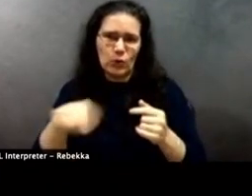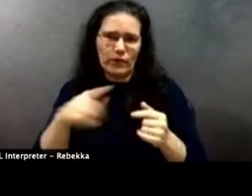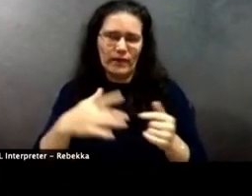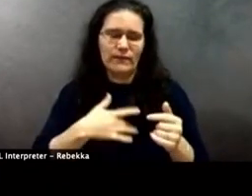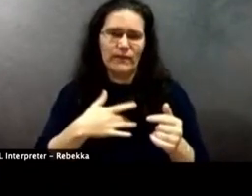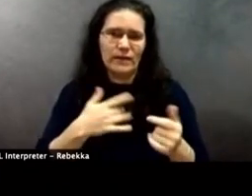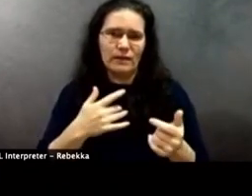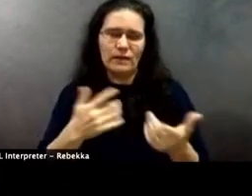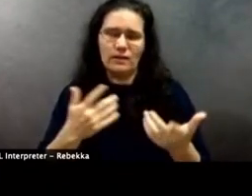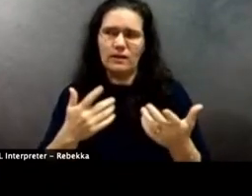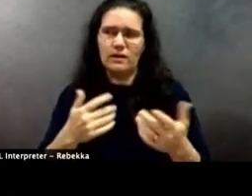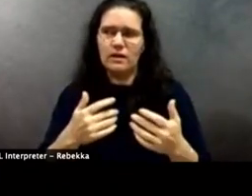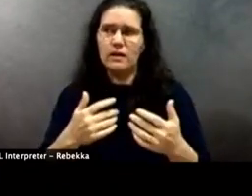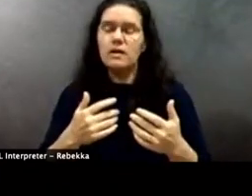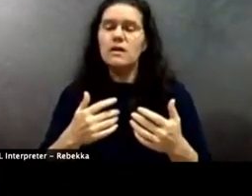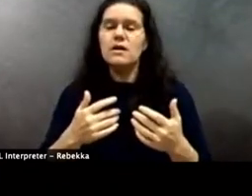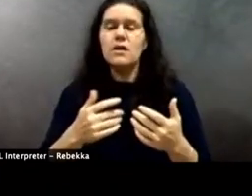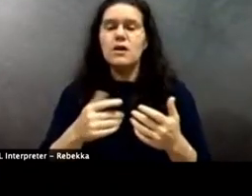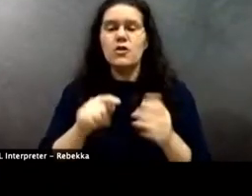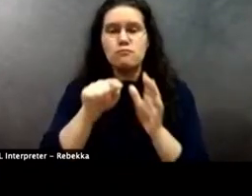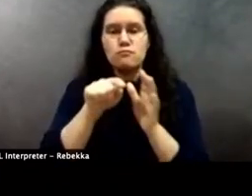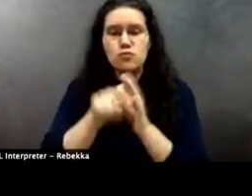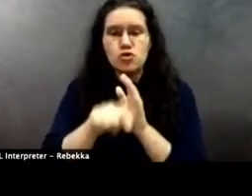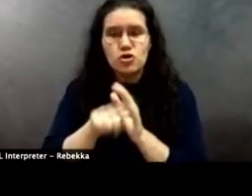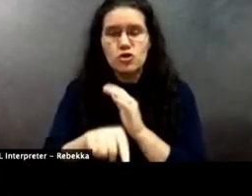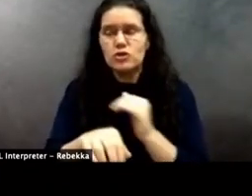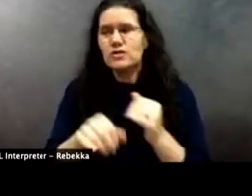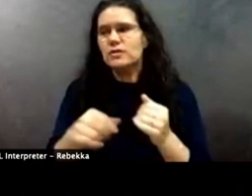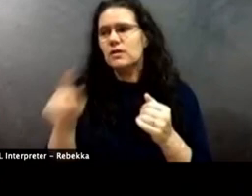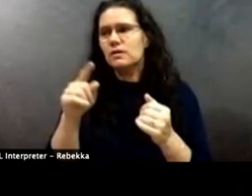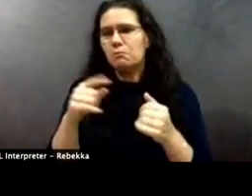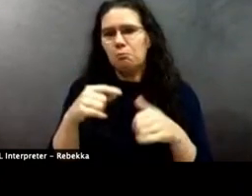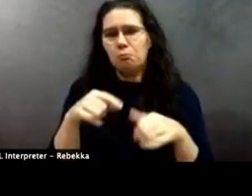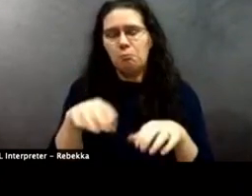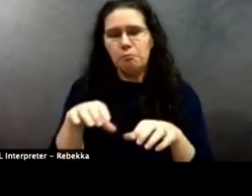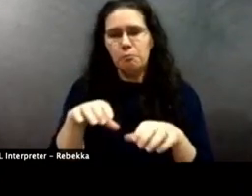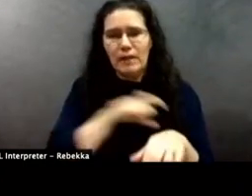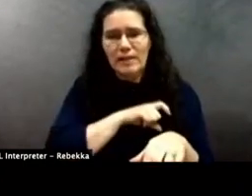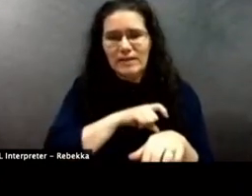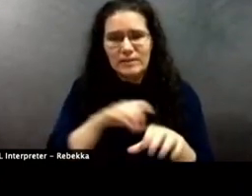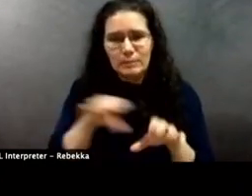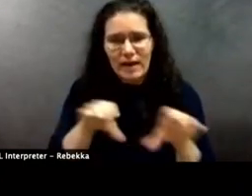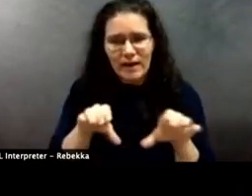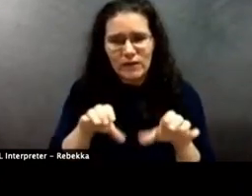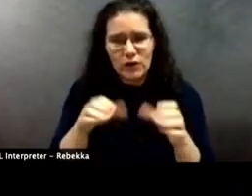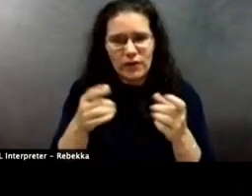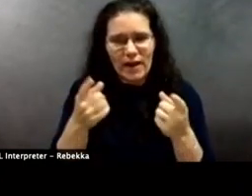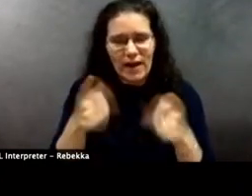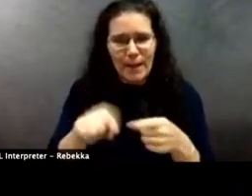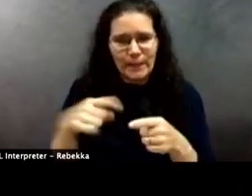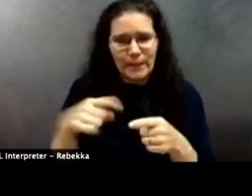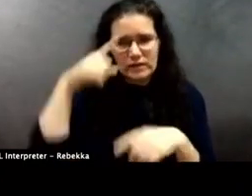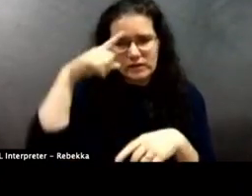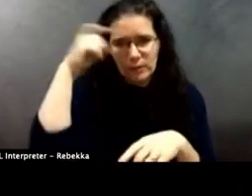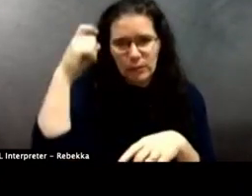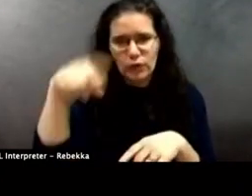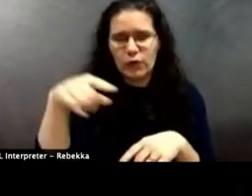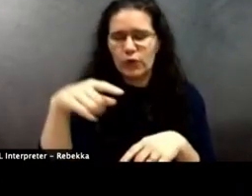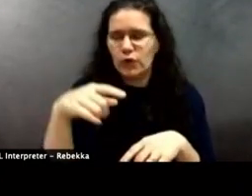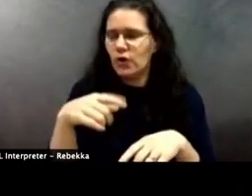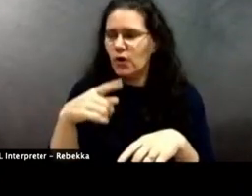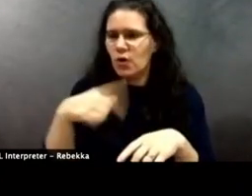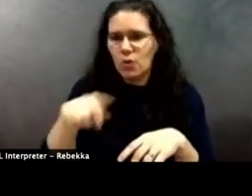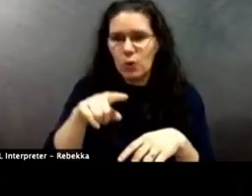and the police actions that took place this summer, um, the, the, the deaths of, of, of those